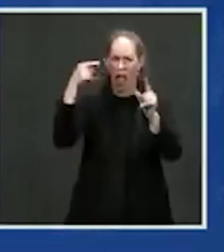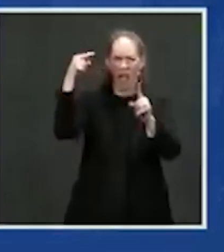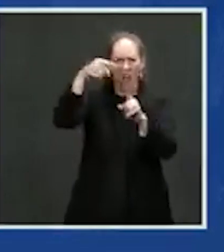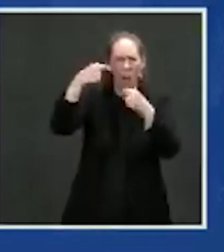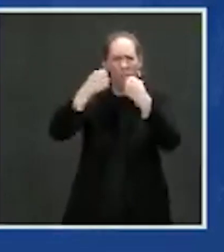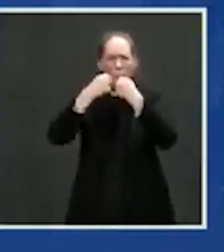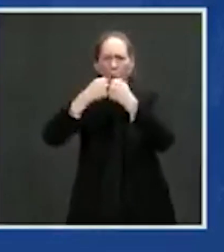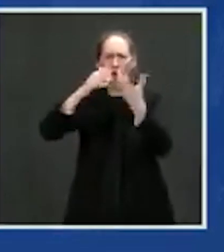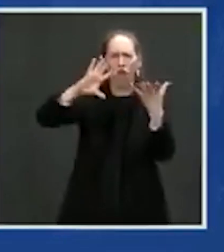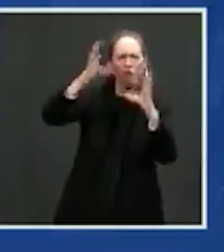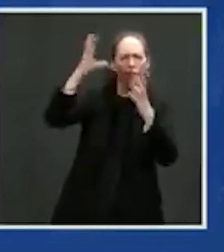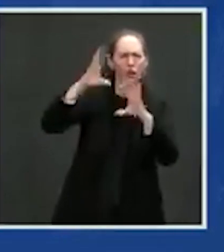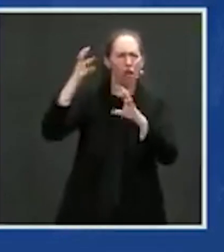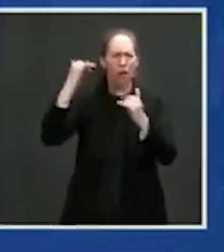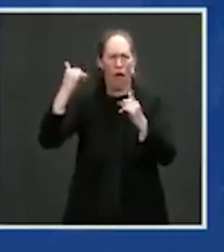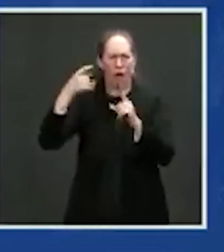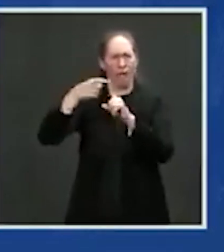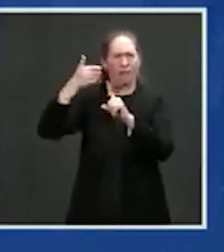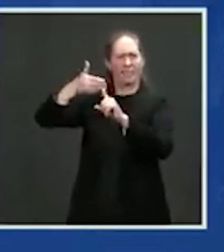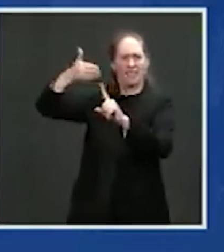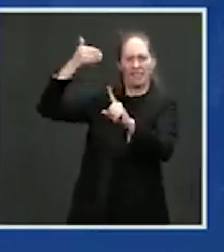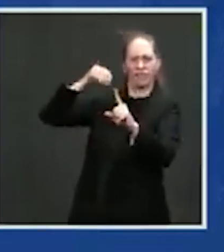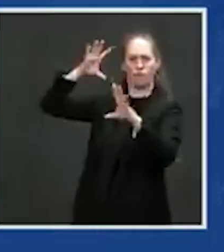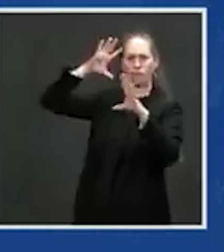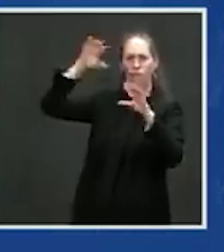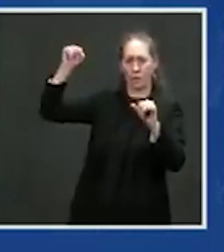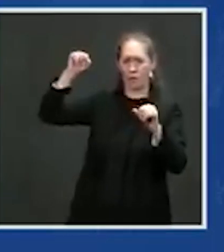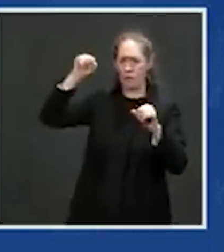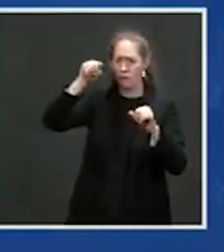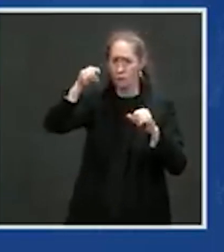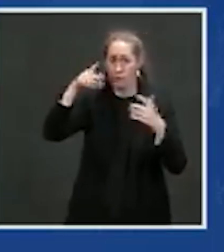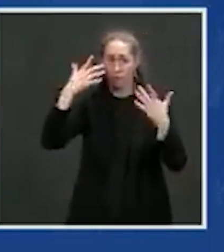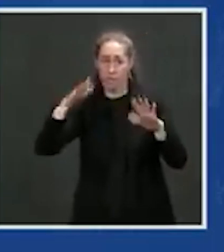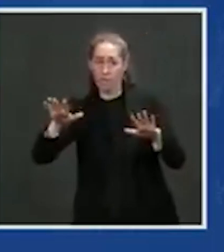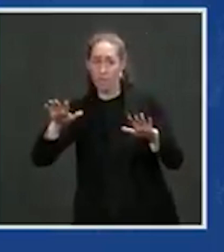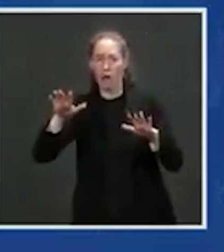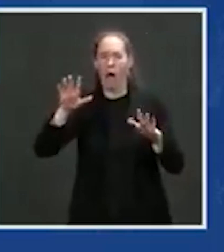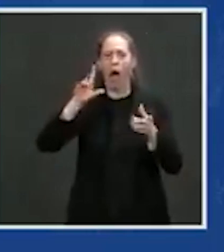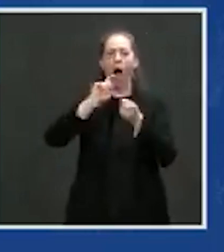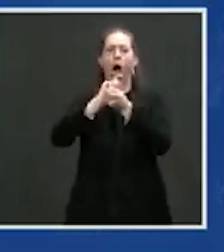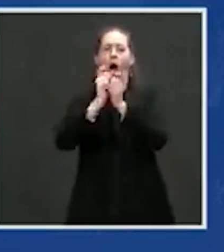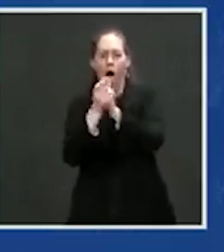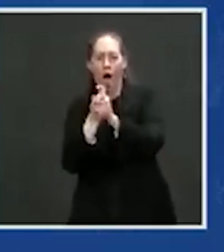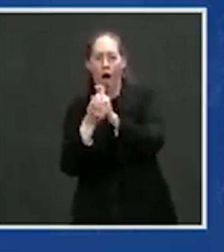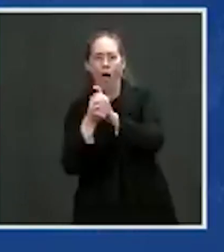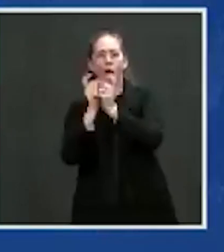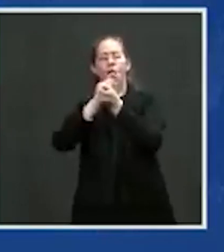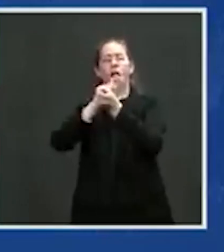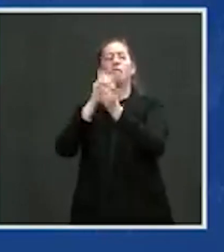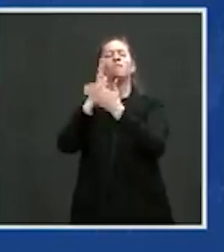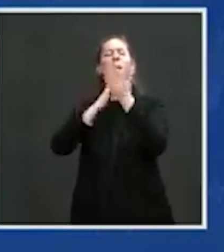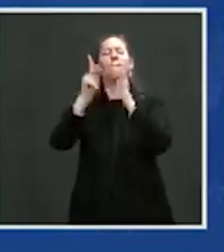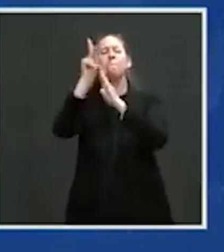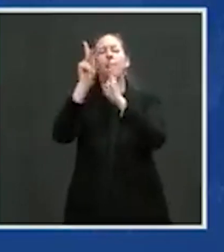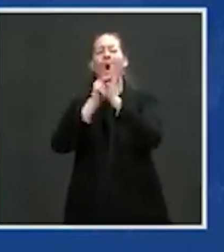You decided to roll back some of those policies. Did you move too quickly to roll back some of